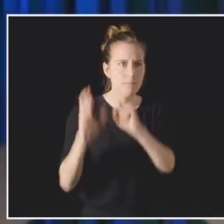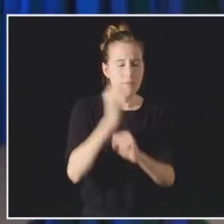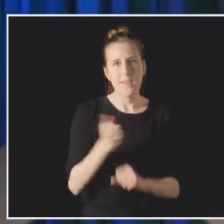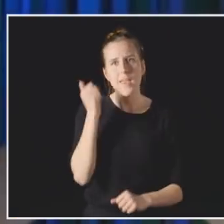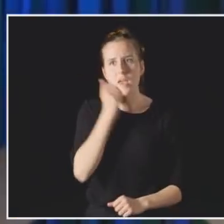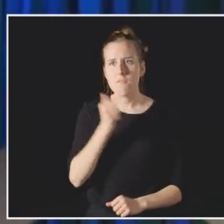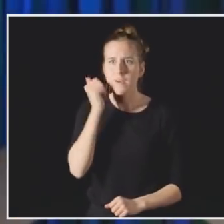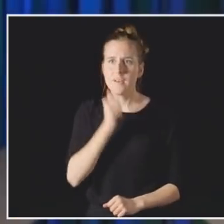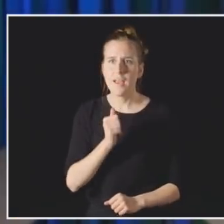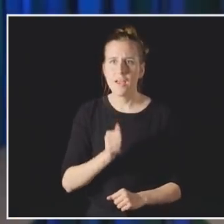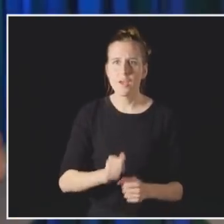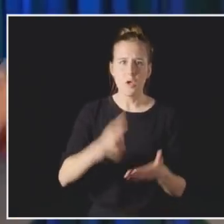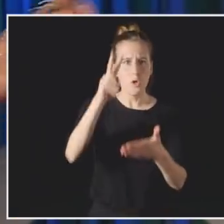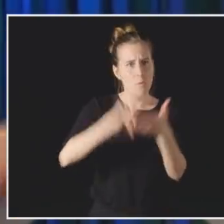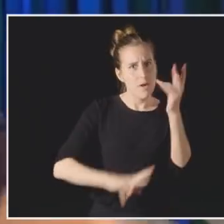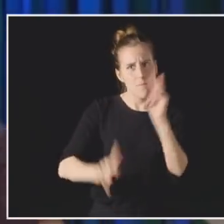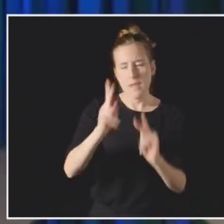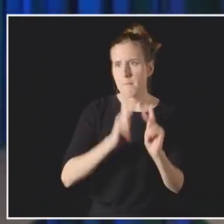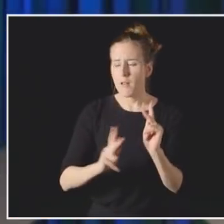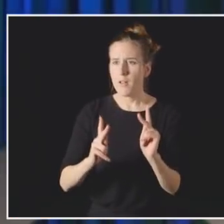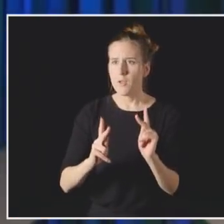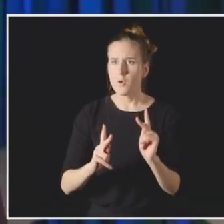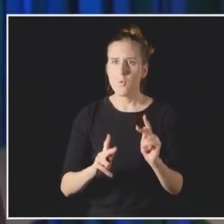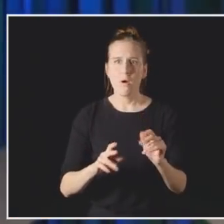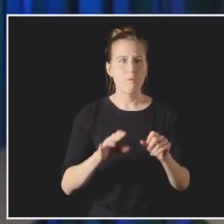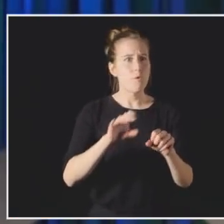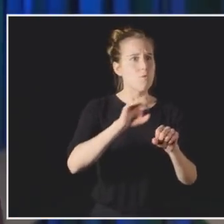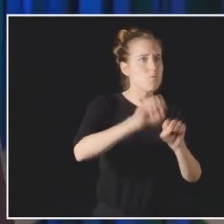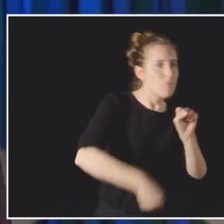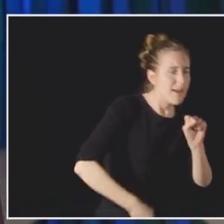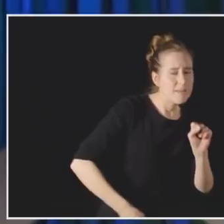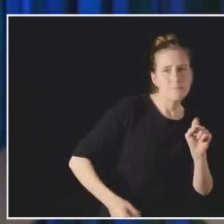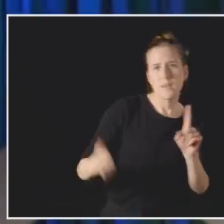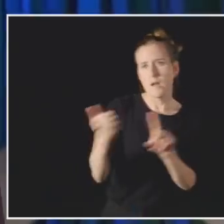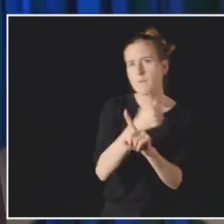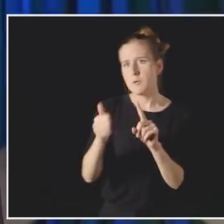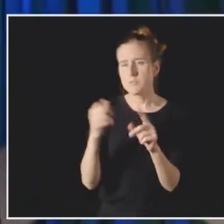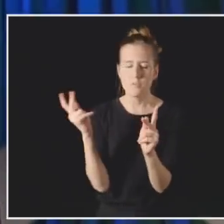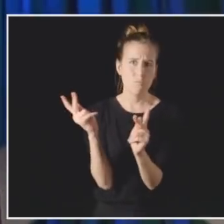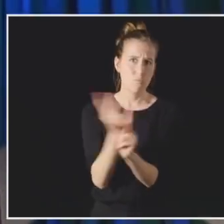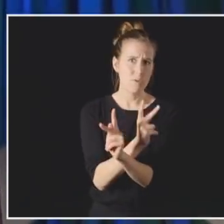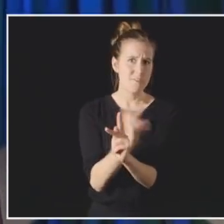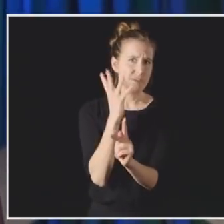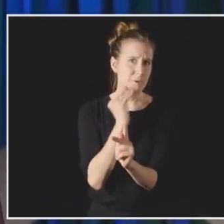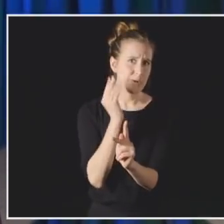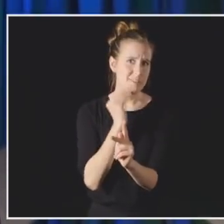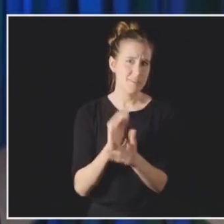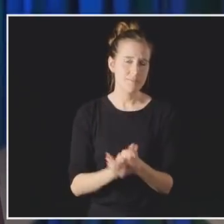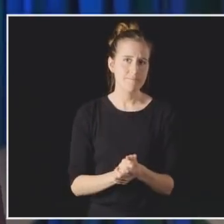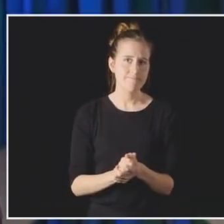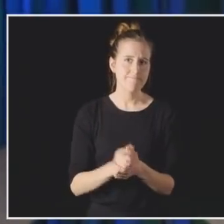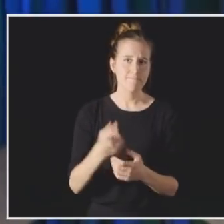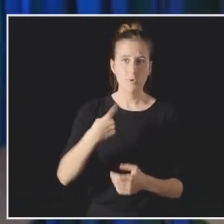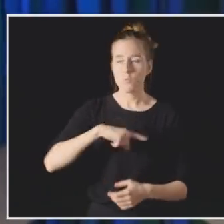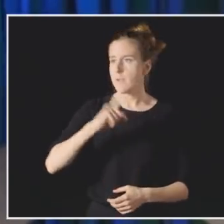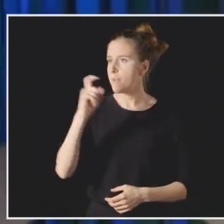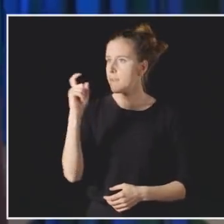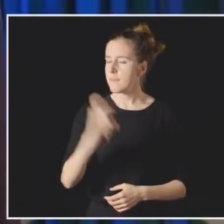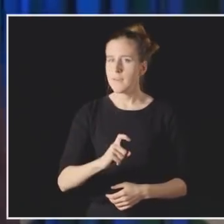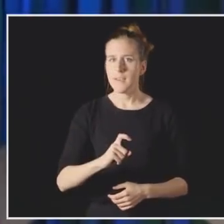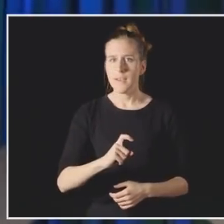harassment, assault, and worse. We need a sexual paradigm